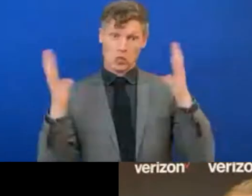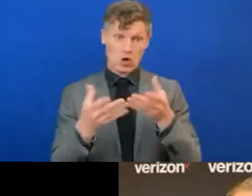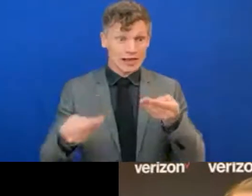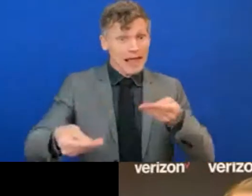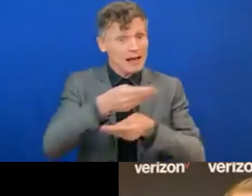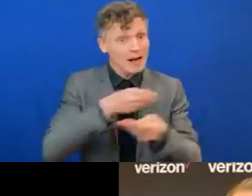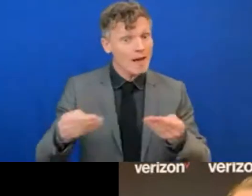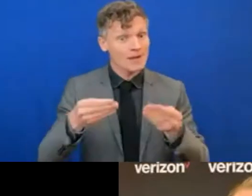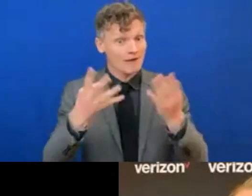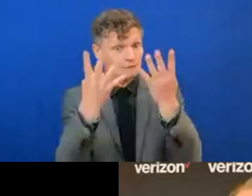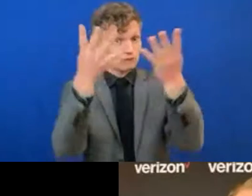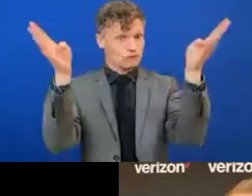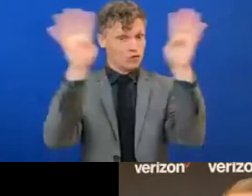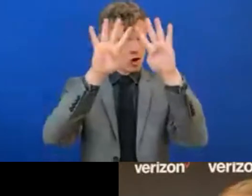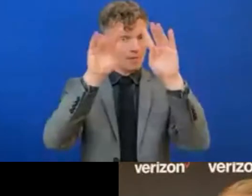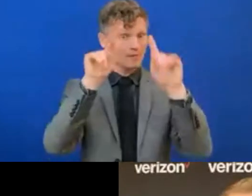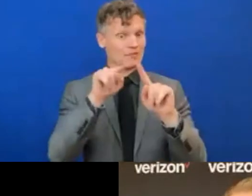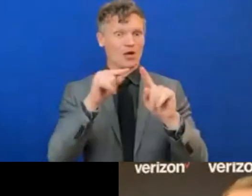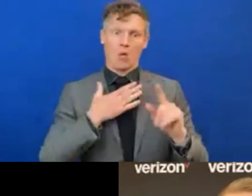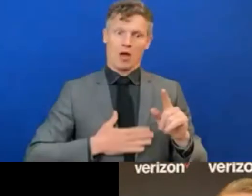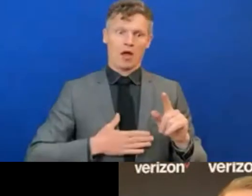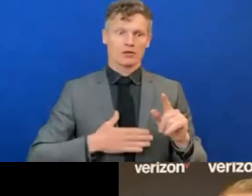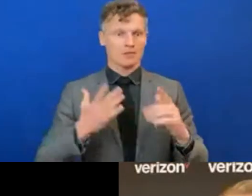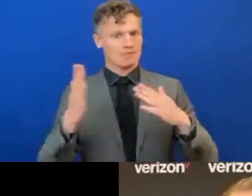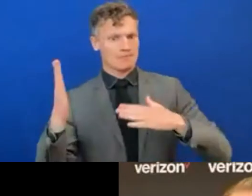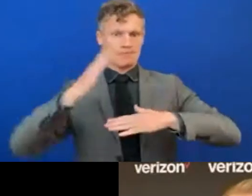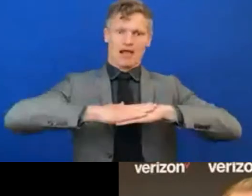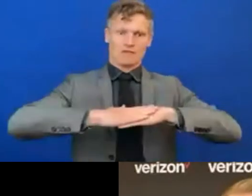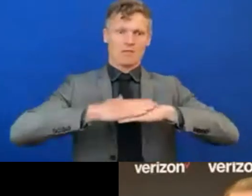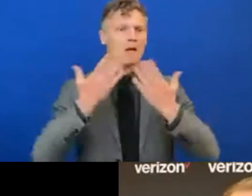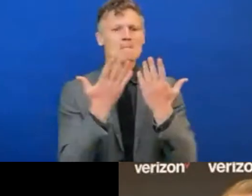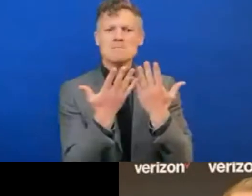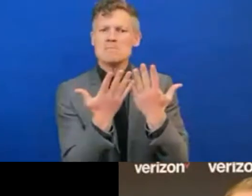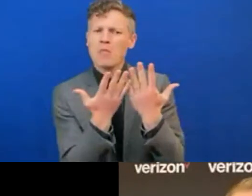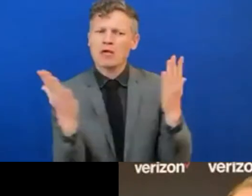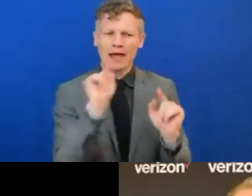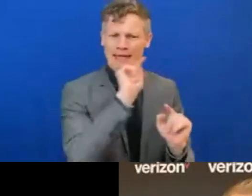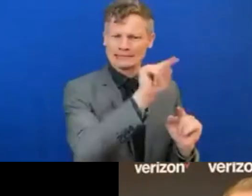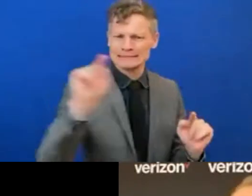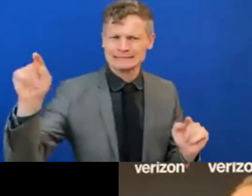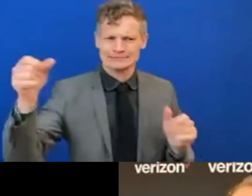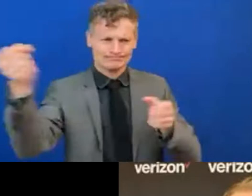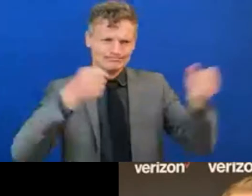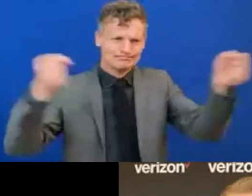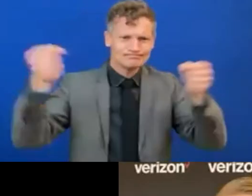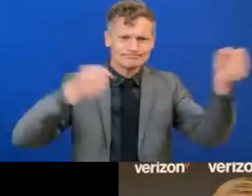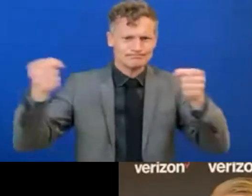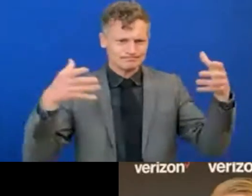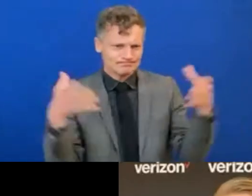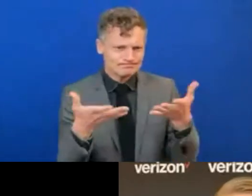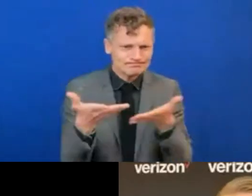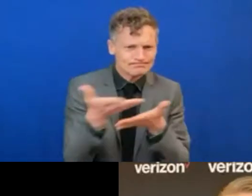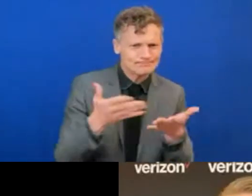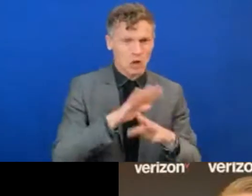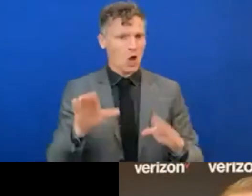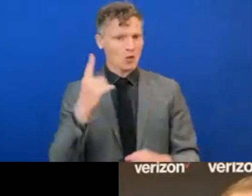-stakeholder, multi-sector, private, public initiative. Because it's not only one organization that can